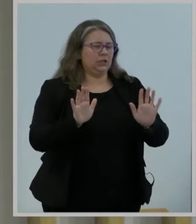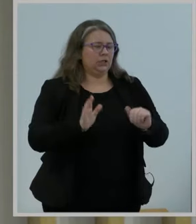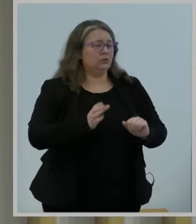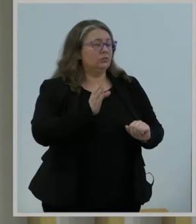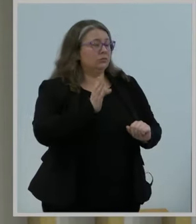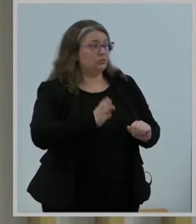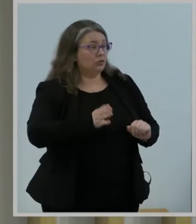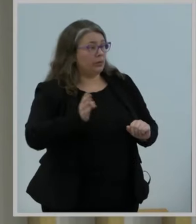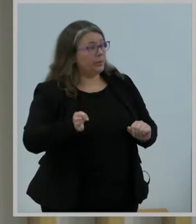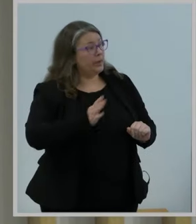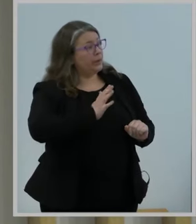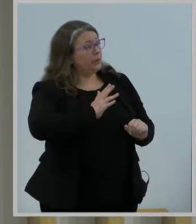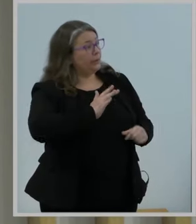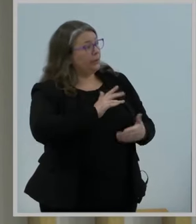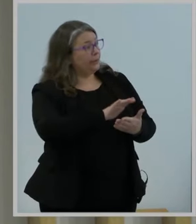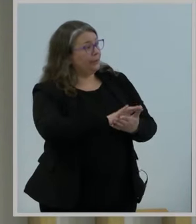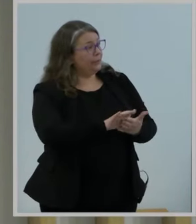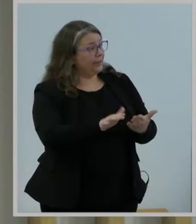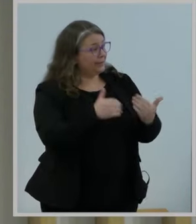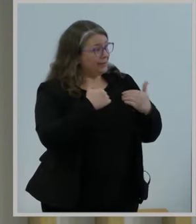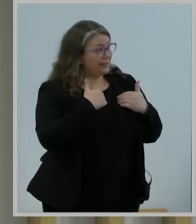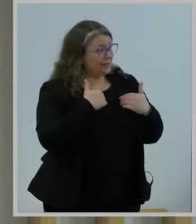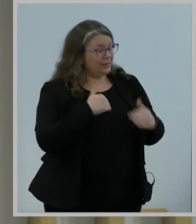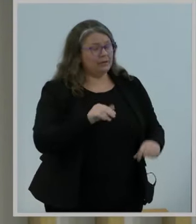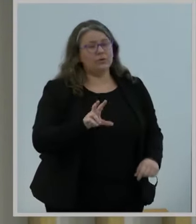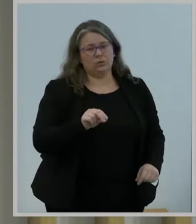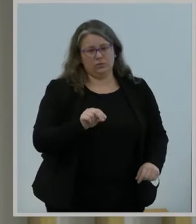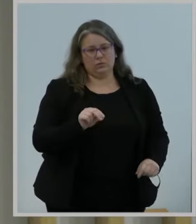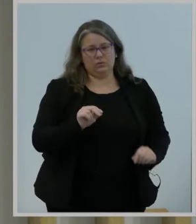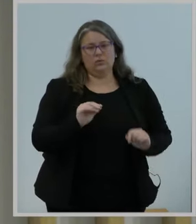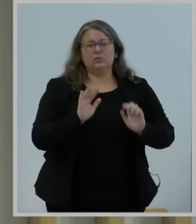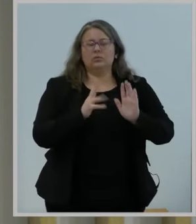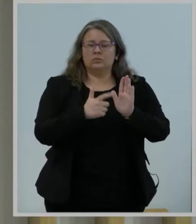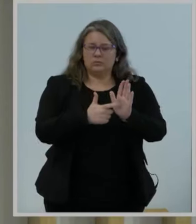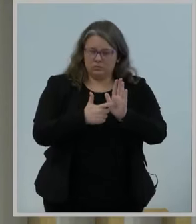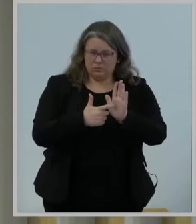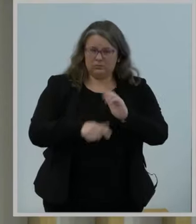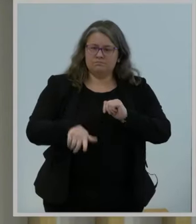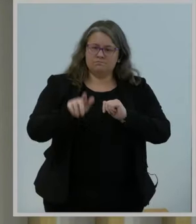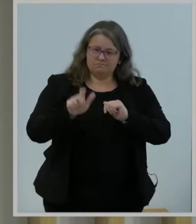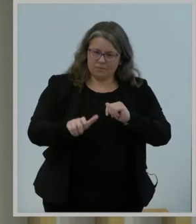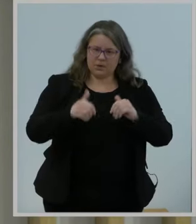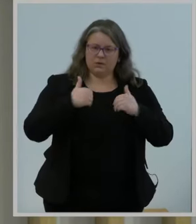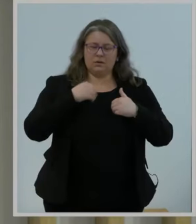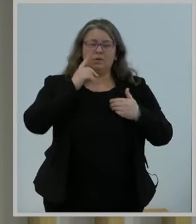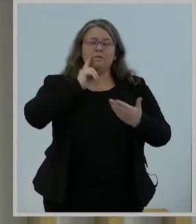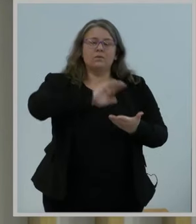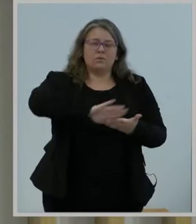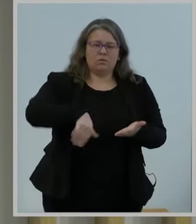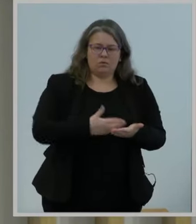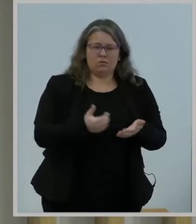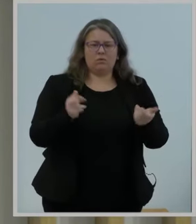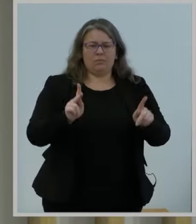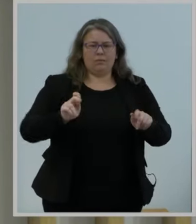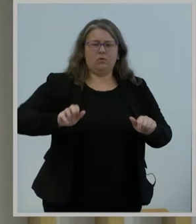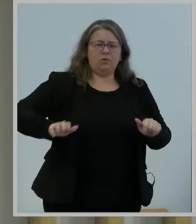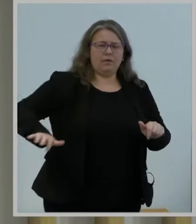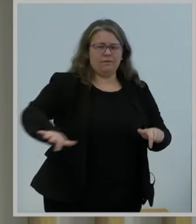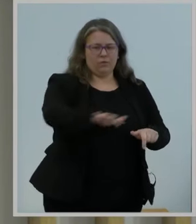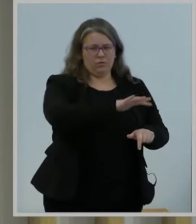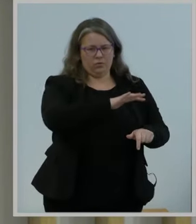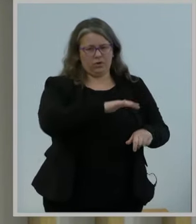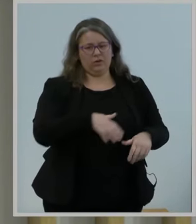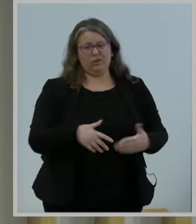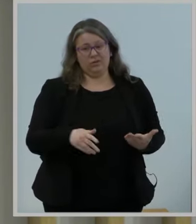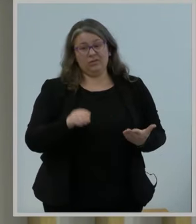for everyone, everywhere. Broadband is an essential service. That's why Congress invested